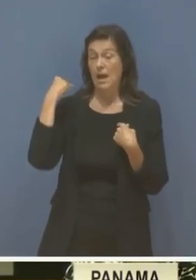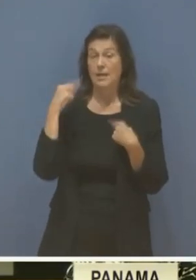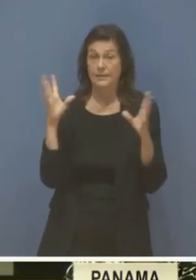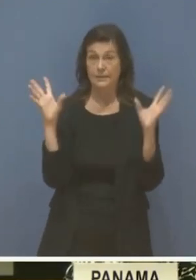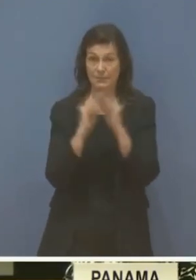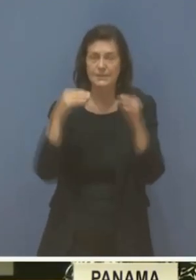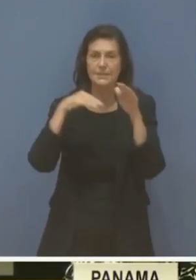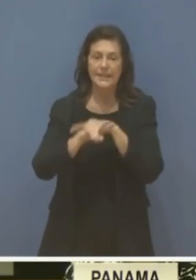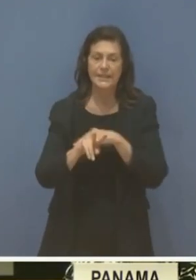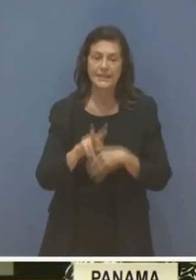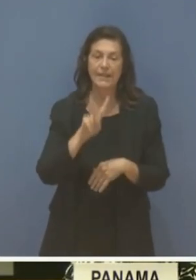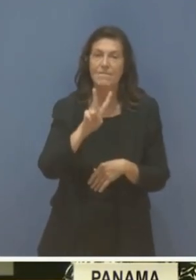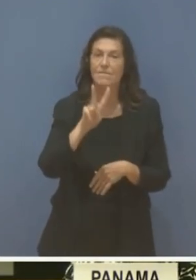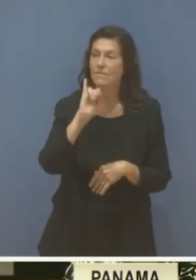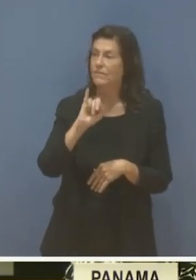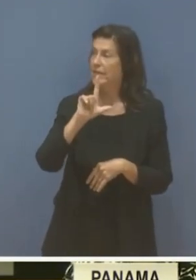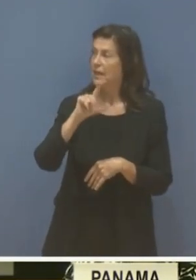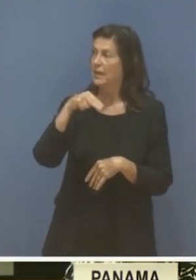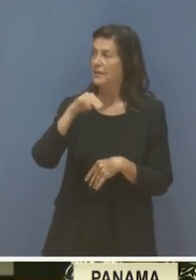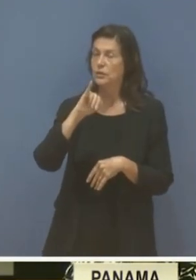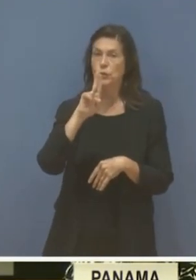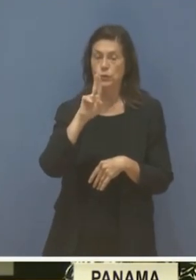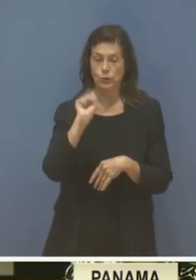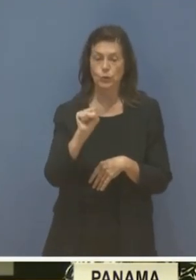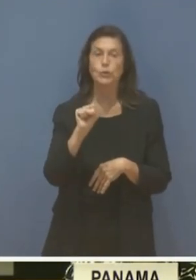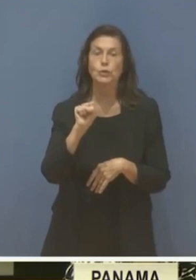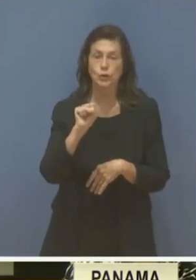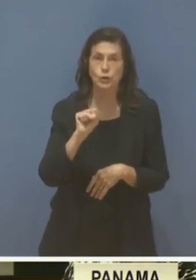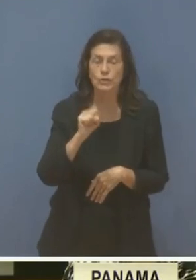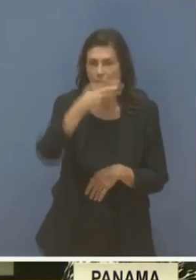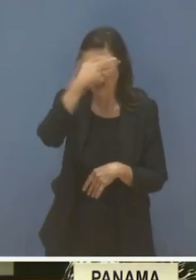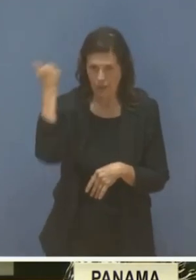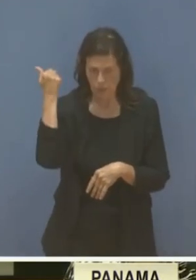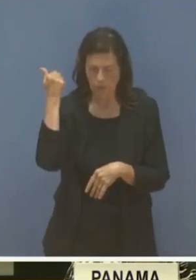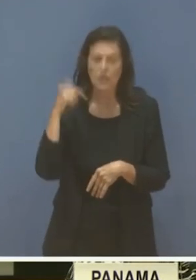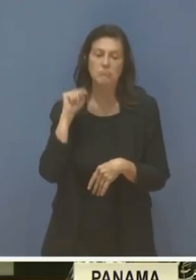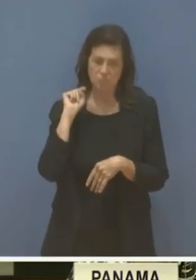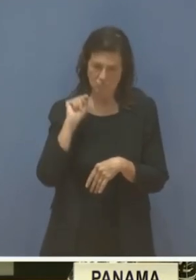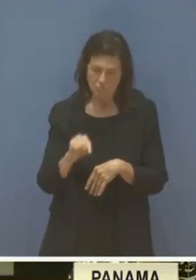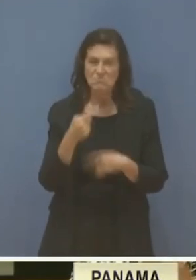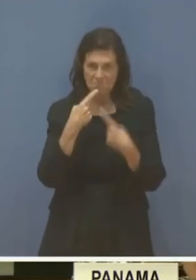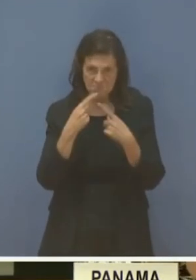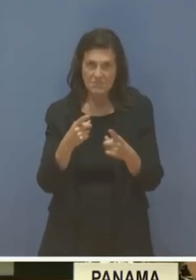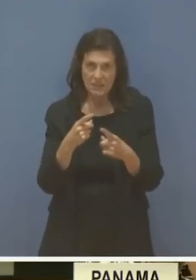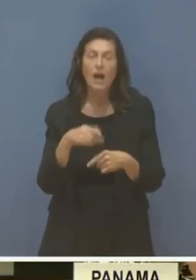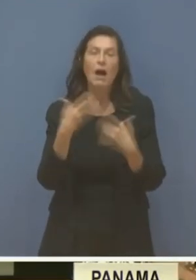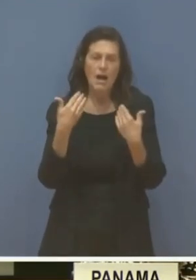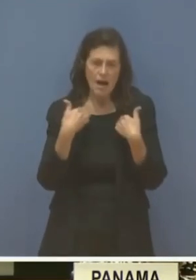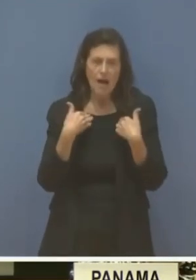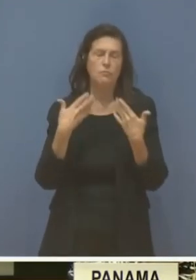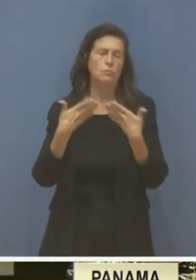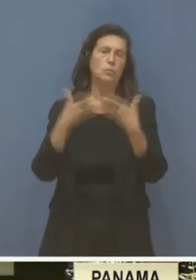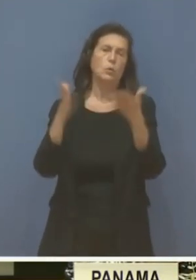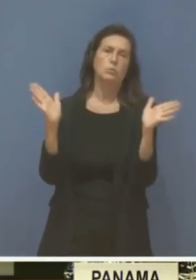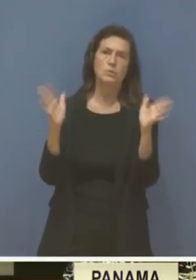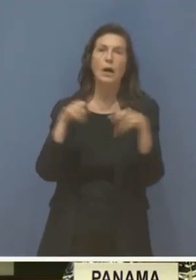week is this, the decision to bolster the military apparatus of Turkey and that demonstrates that we have an open door to the